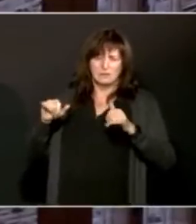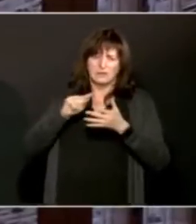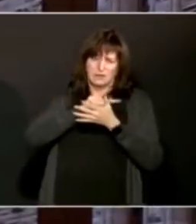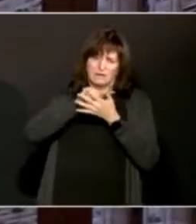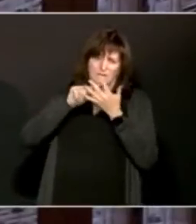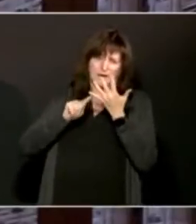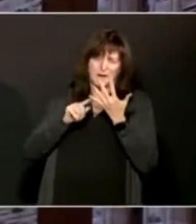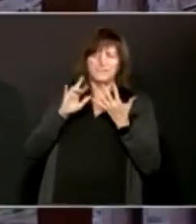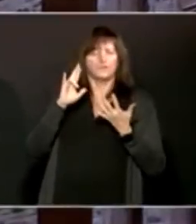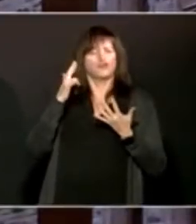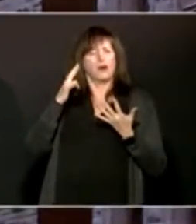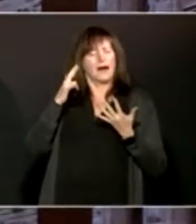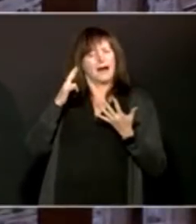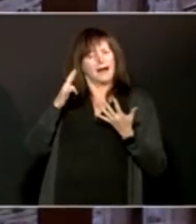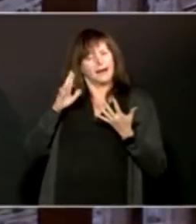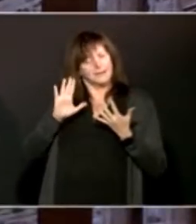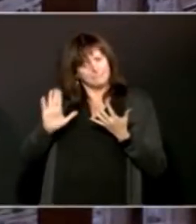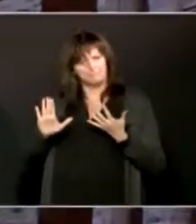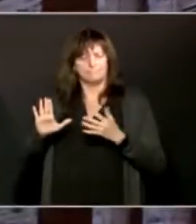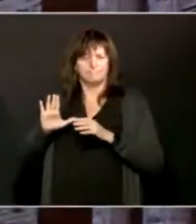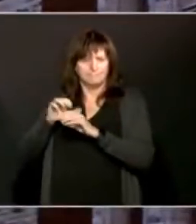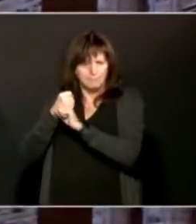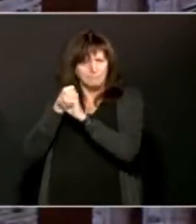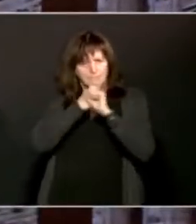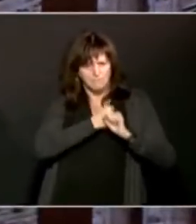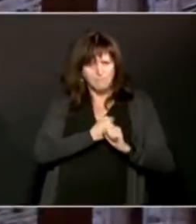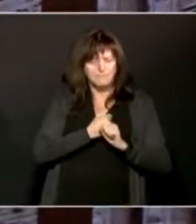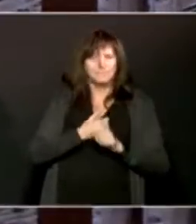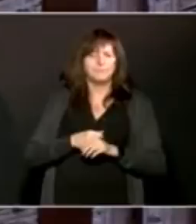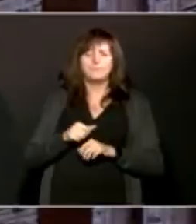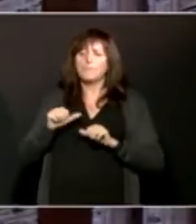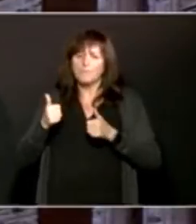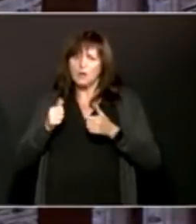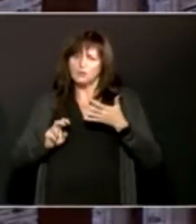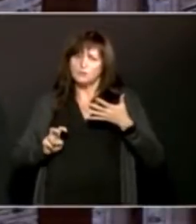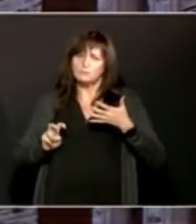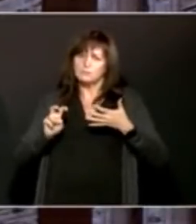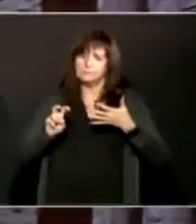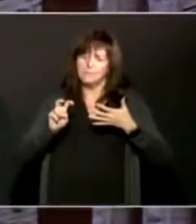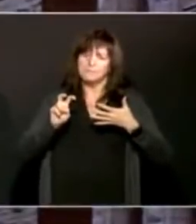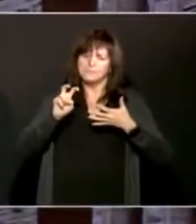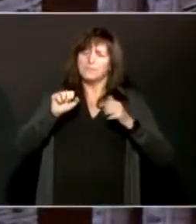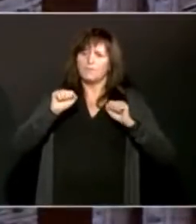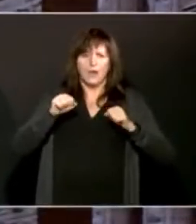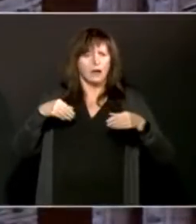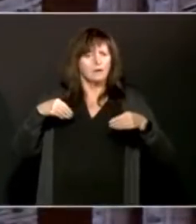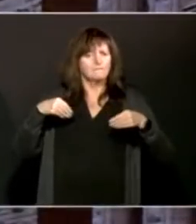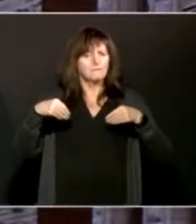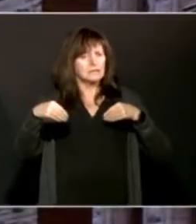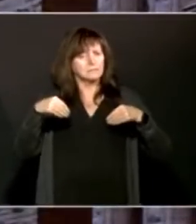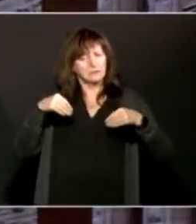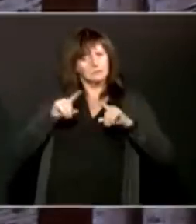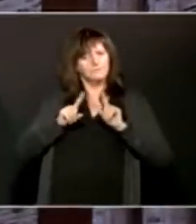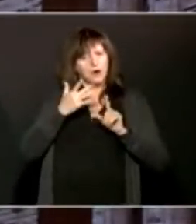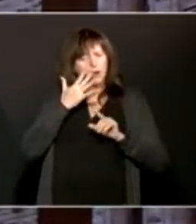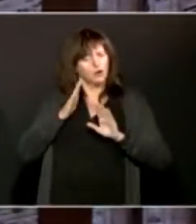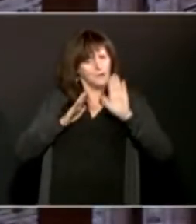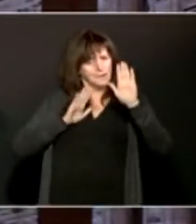Others had moved up somewhat in progression to different levels in there. And this was concerning to us as we have seen